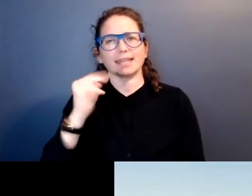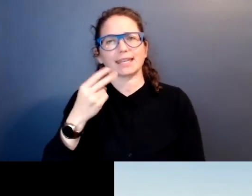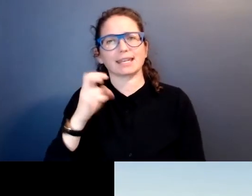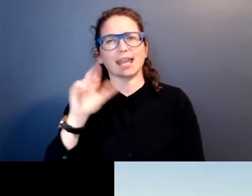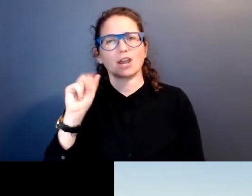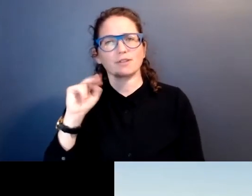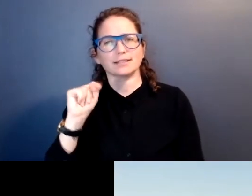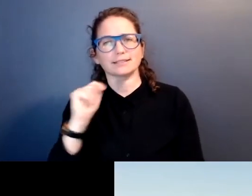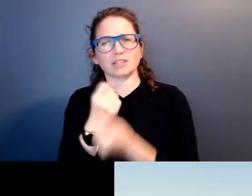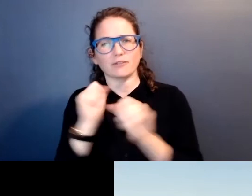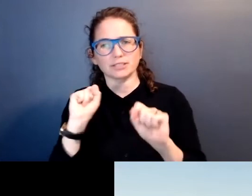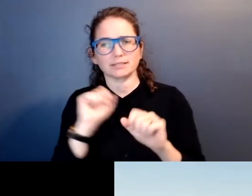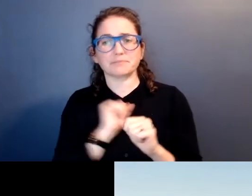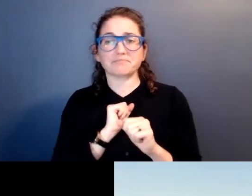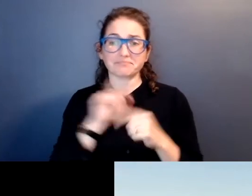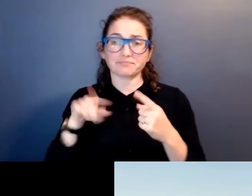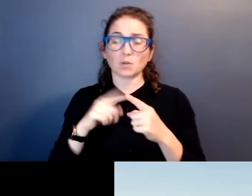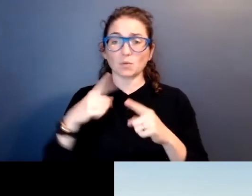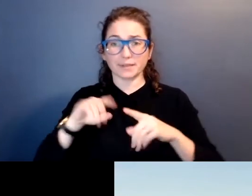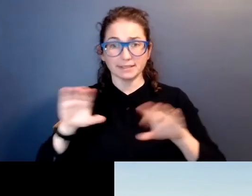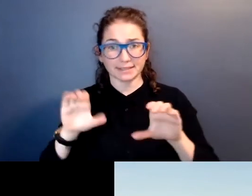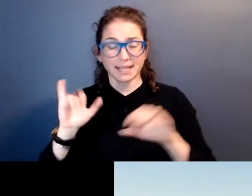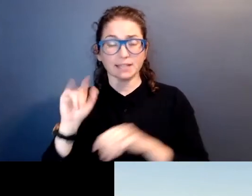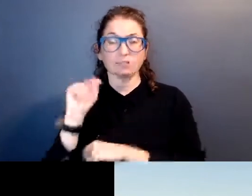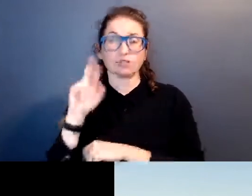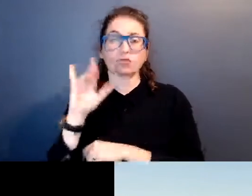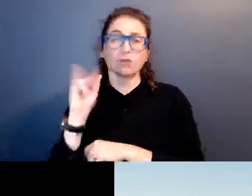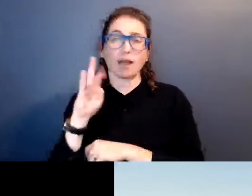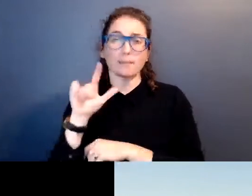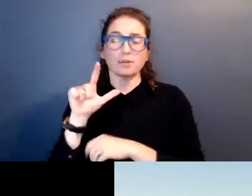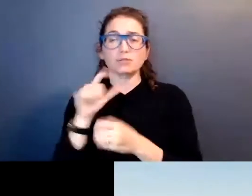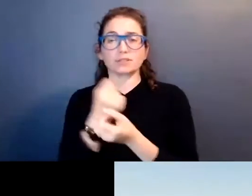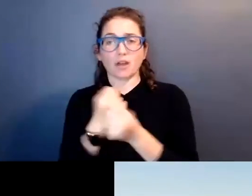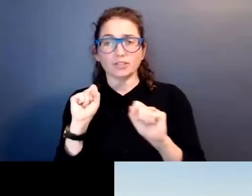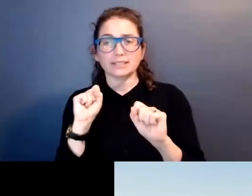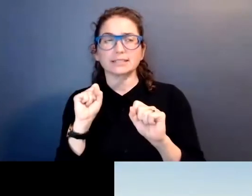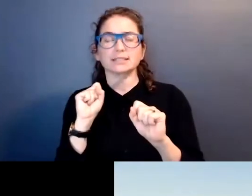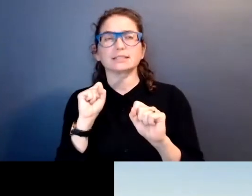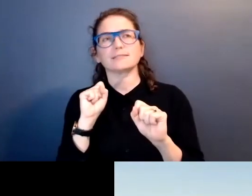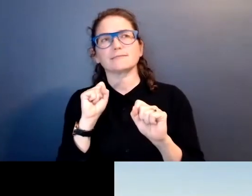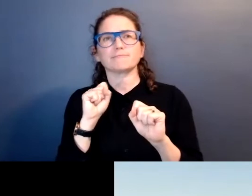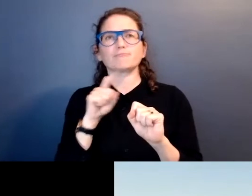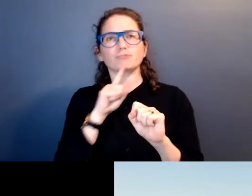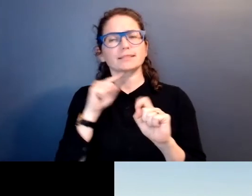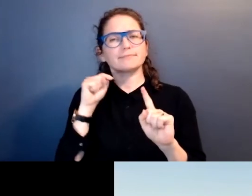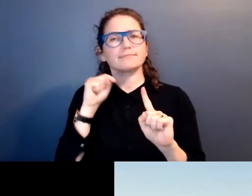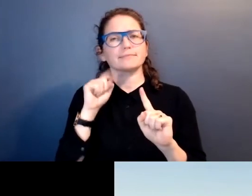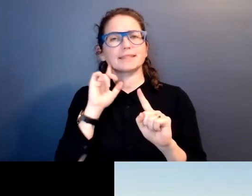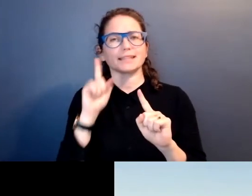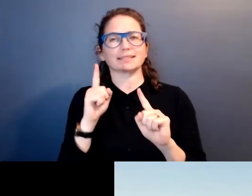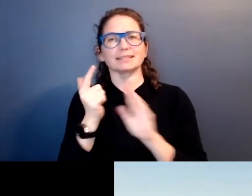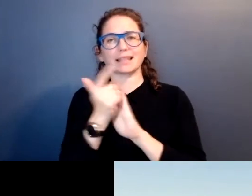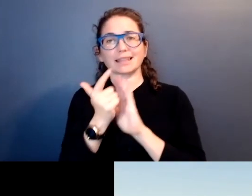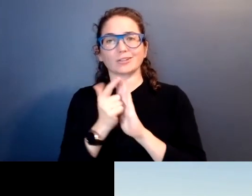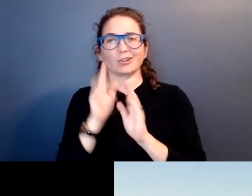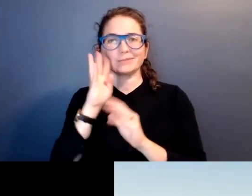And in doing that, tribal sovereignty is essentially a legal fiction as defined